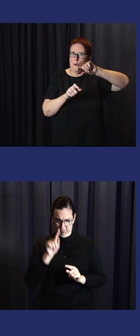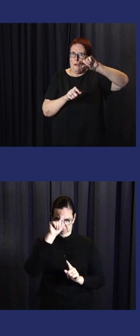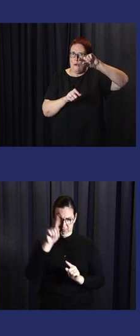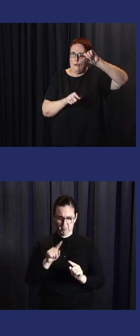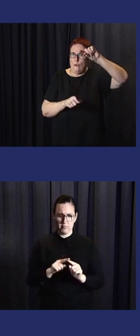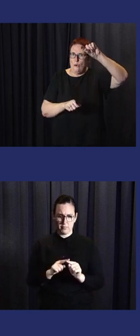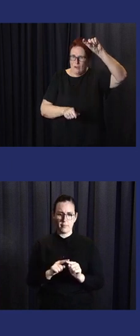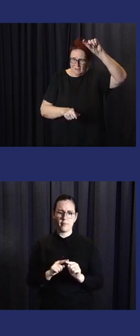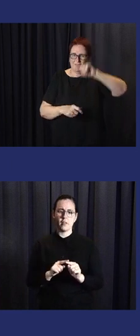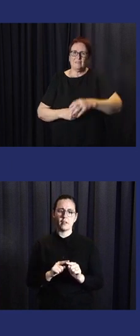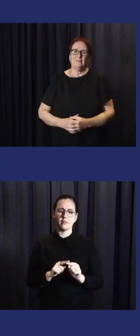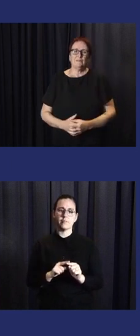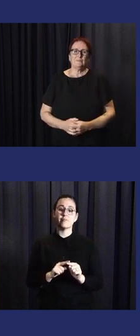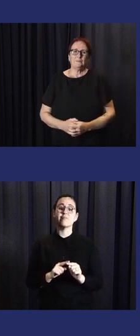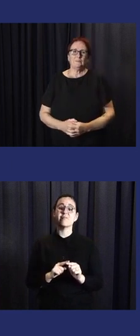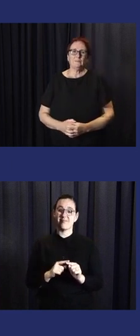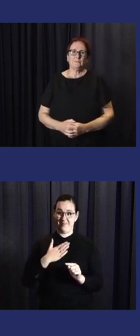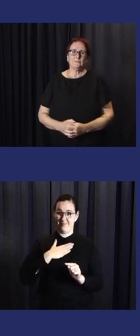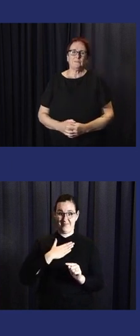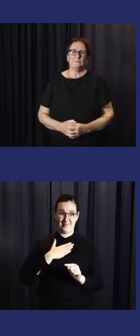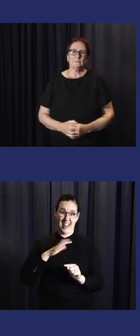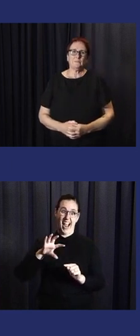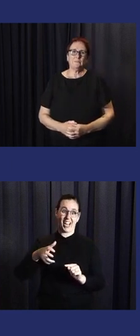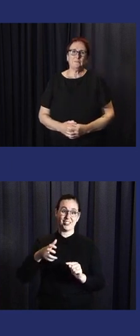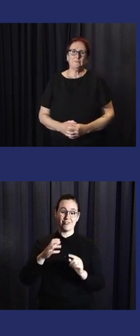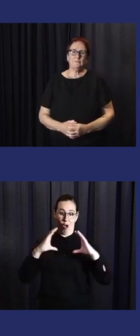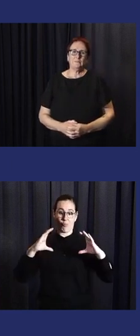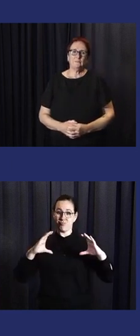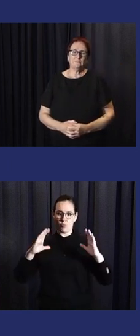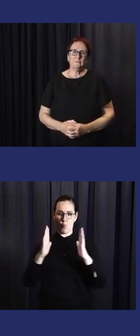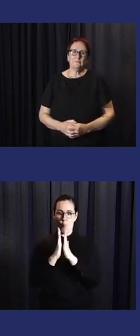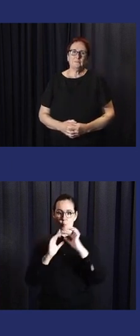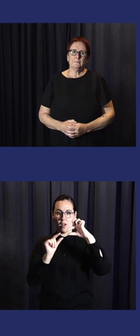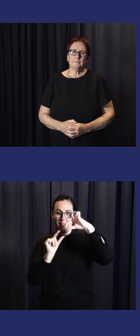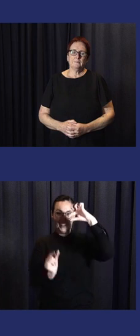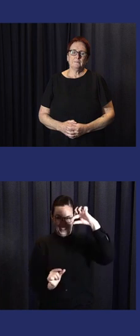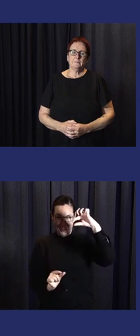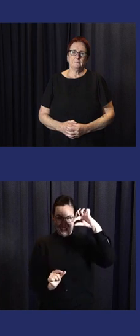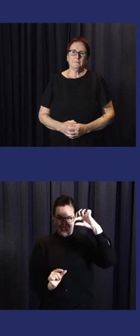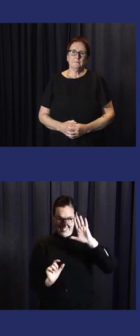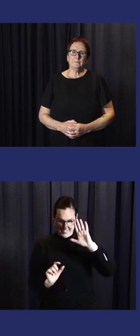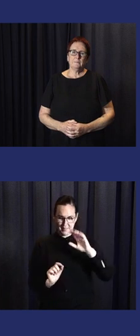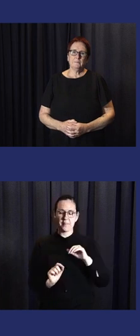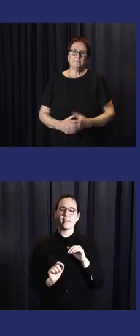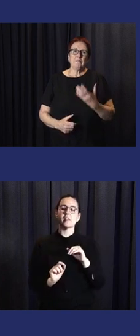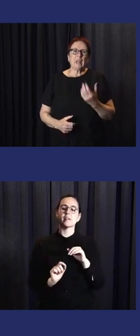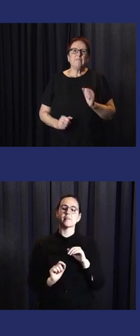And you can see our map is very long. So in the north,